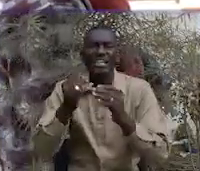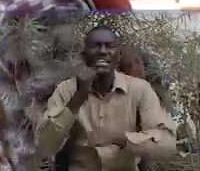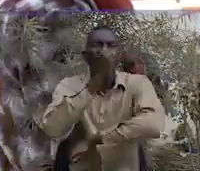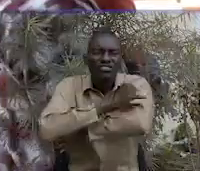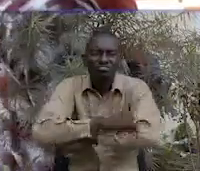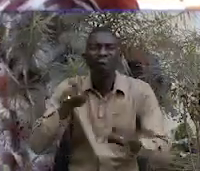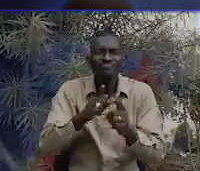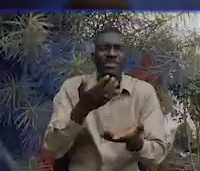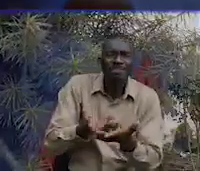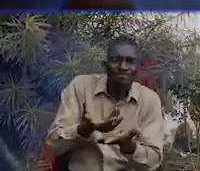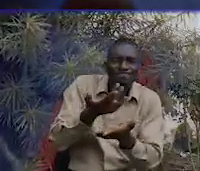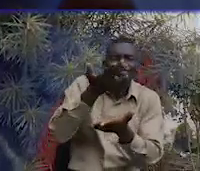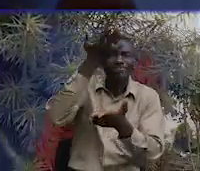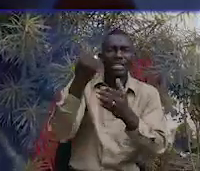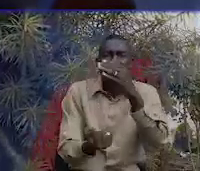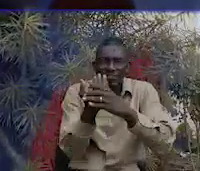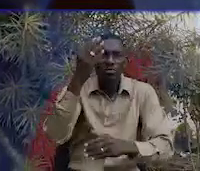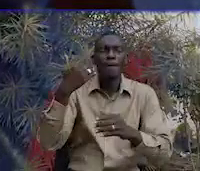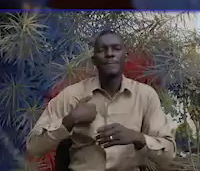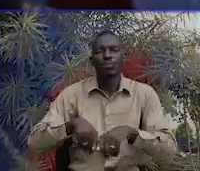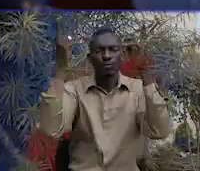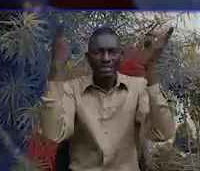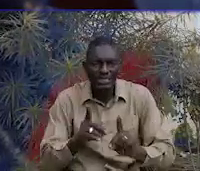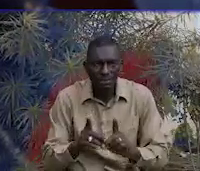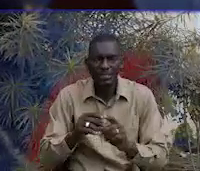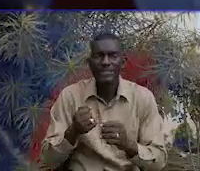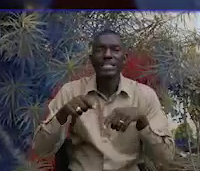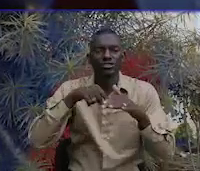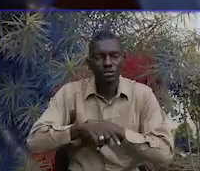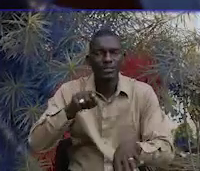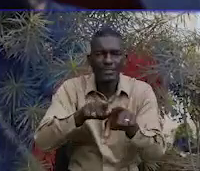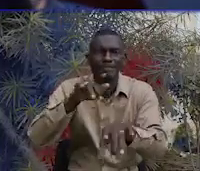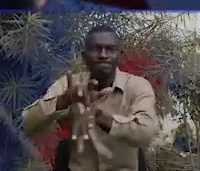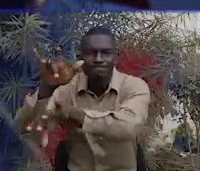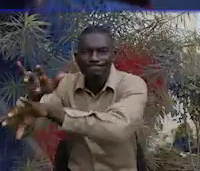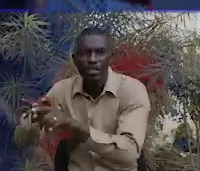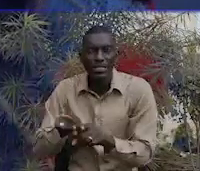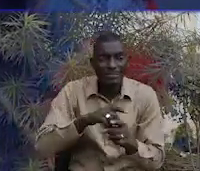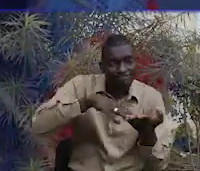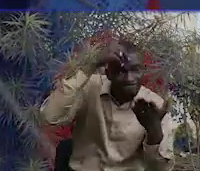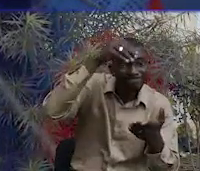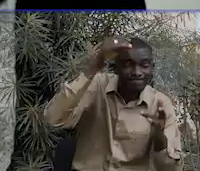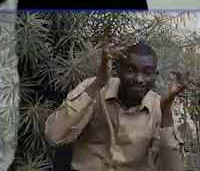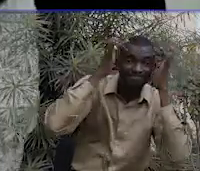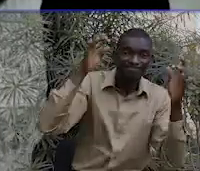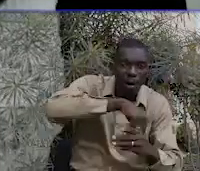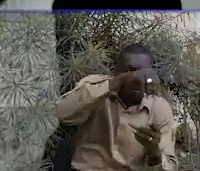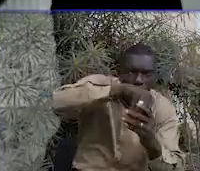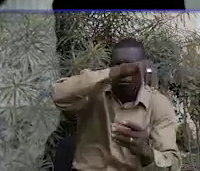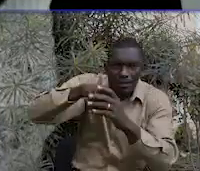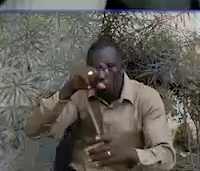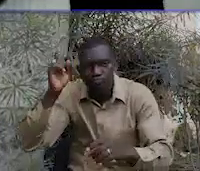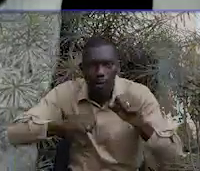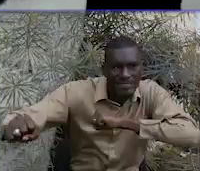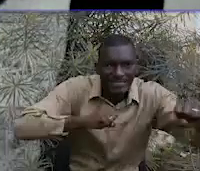government, provide institutions dealing with the advancement of persons with disabilities, with resources, to tap the untapped human